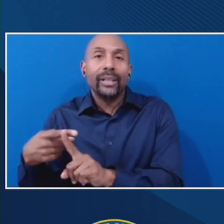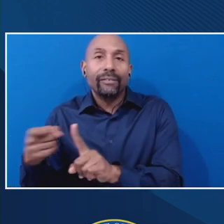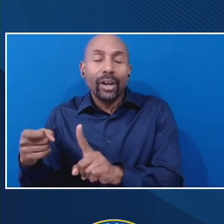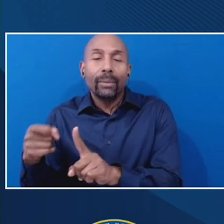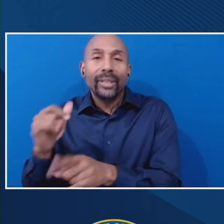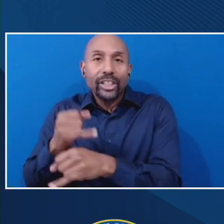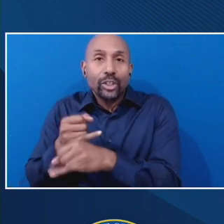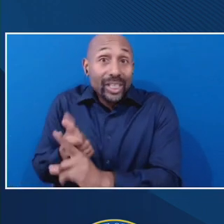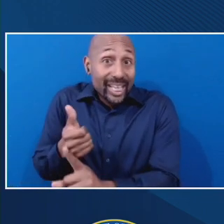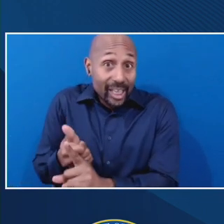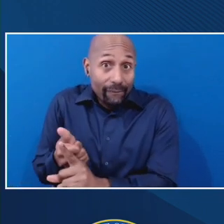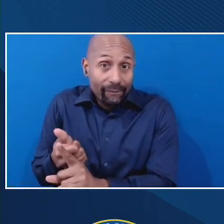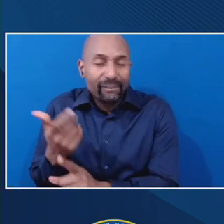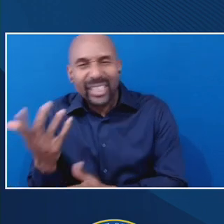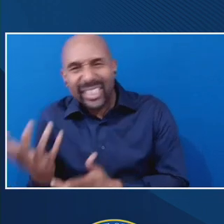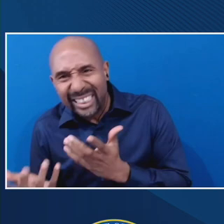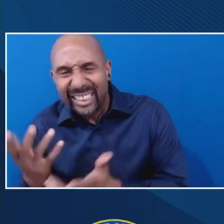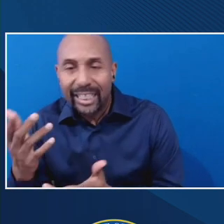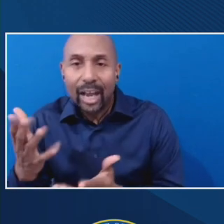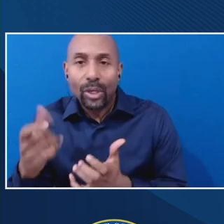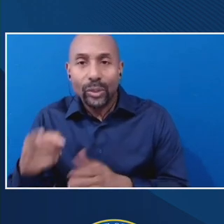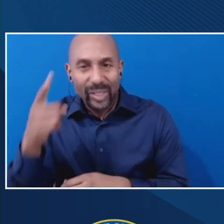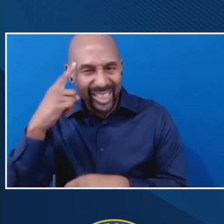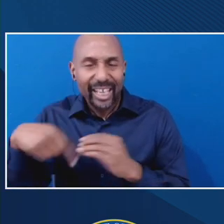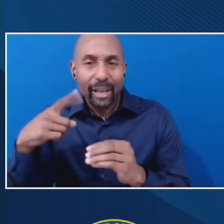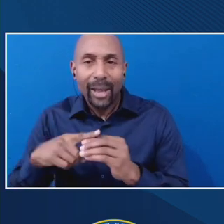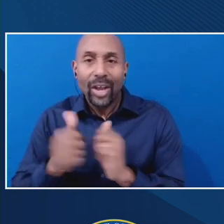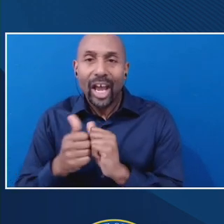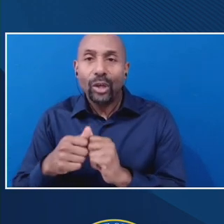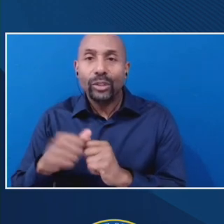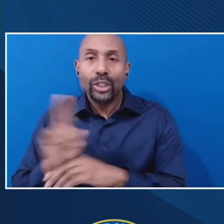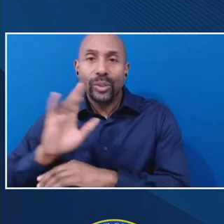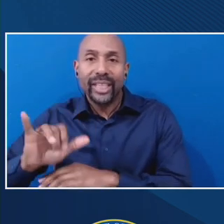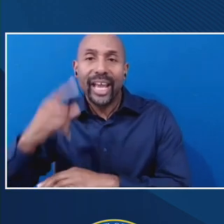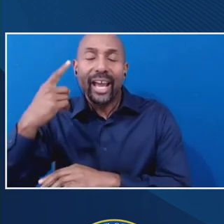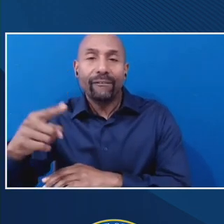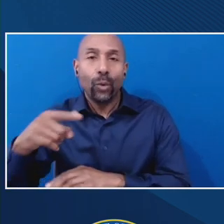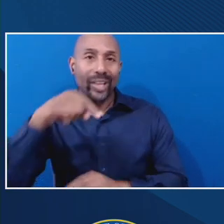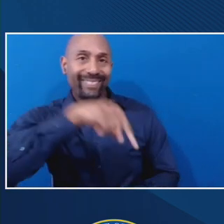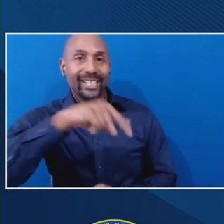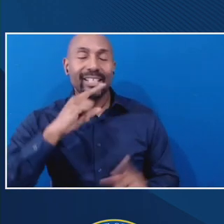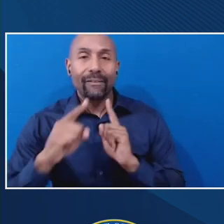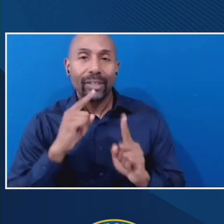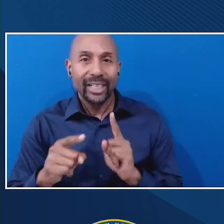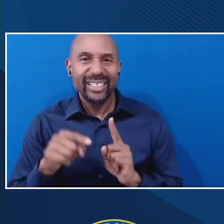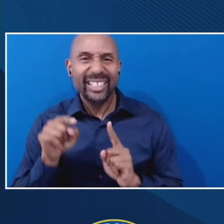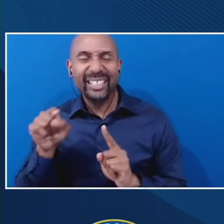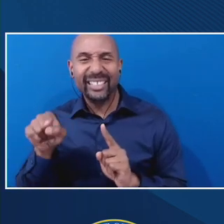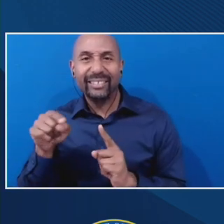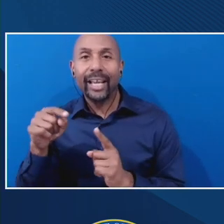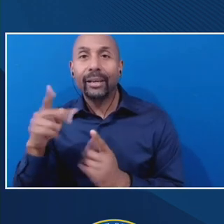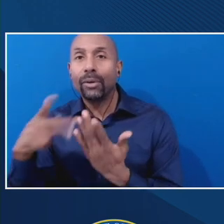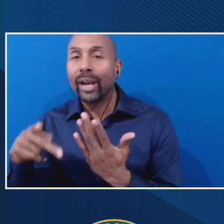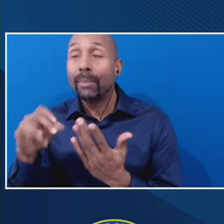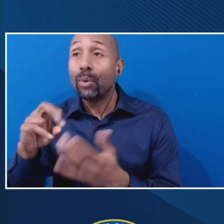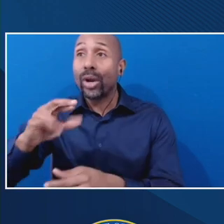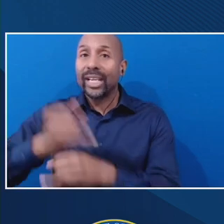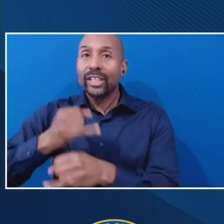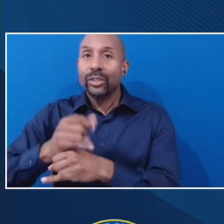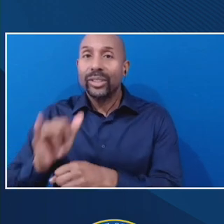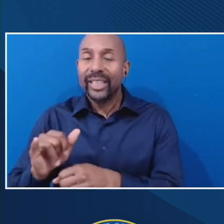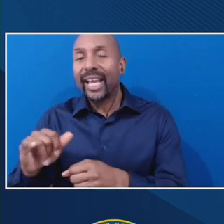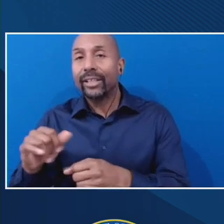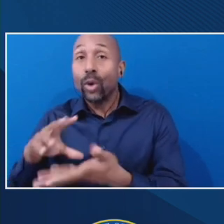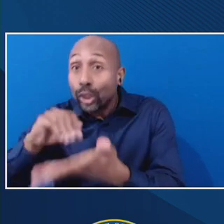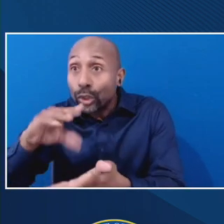we'd love to think about how we can consider that for purposes of this conversation. I think there's a separate conversation about, um, and I'll give an example